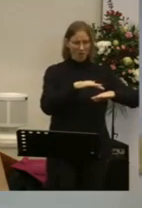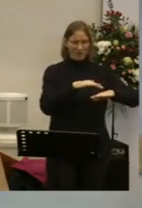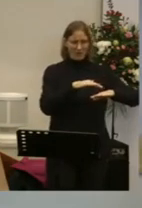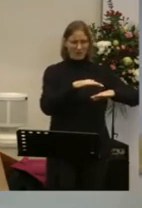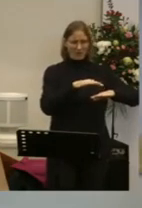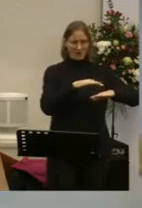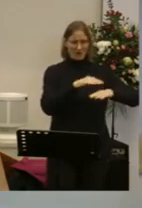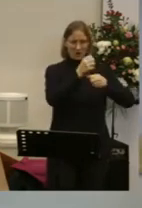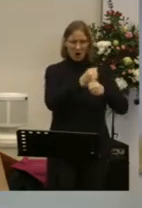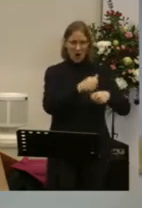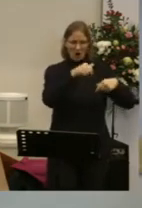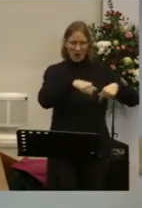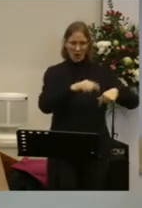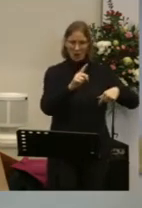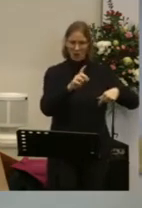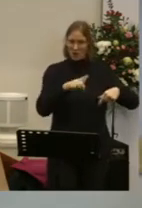Why has God put us here?